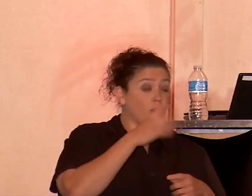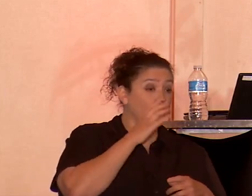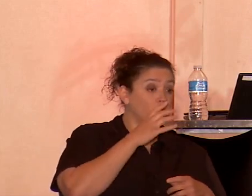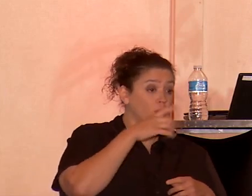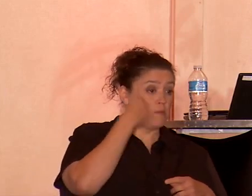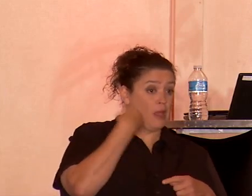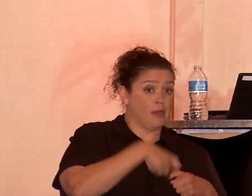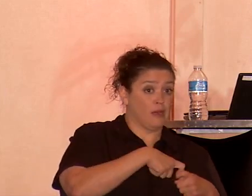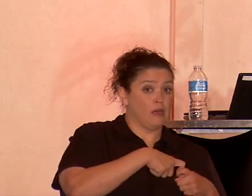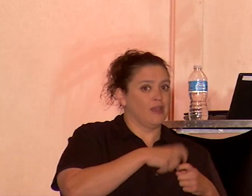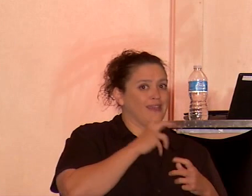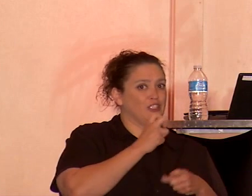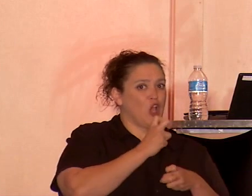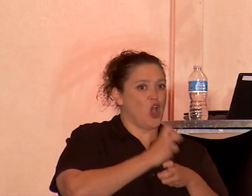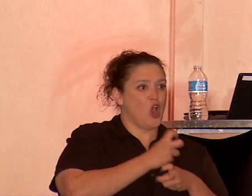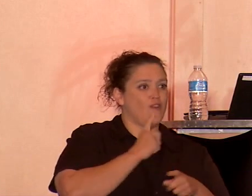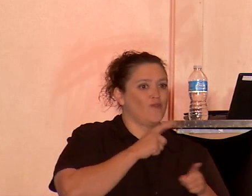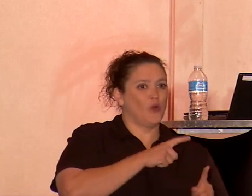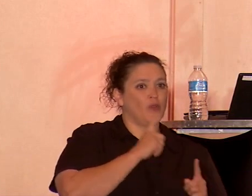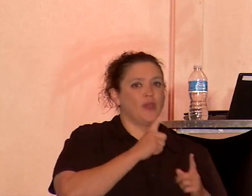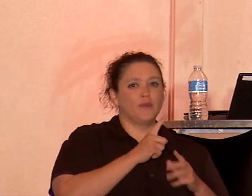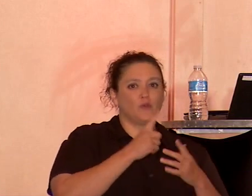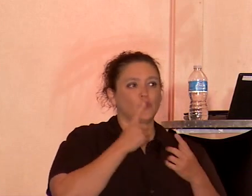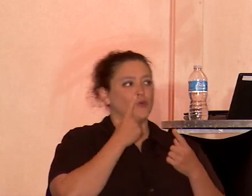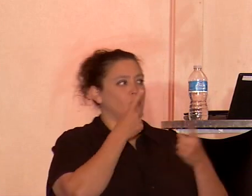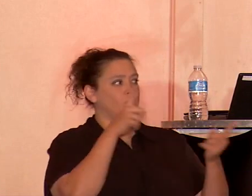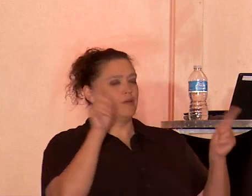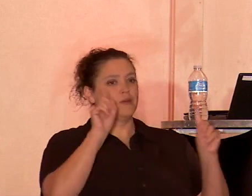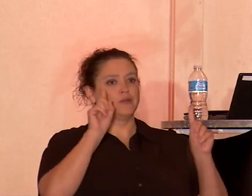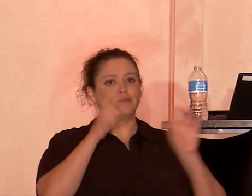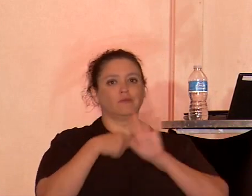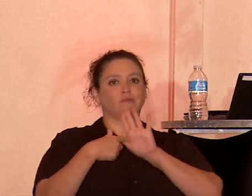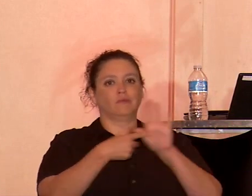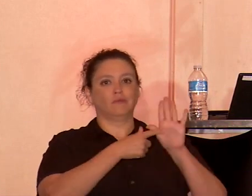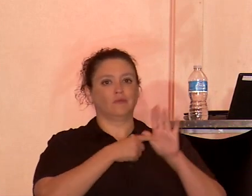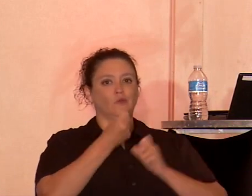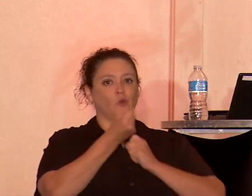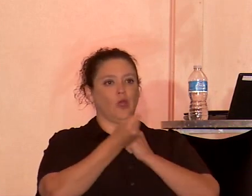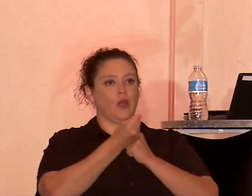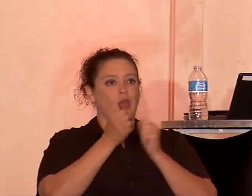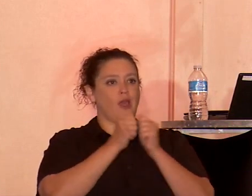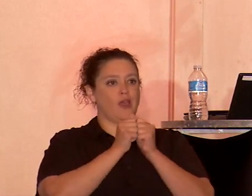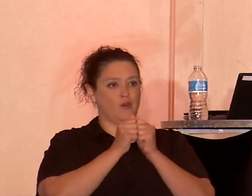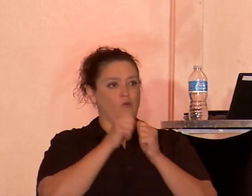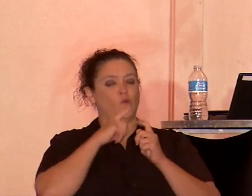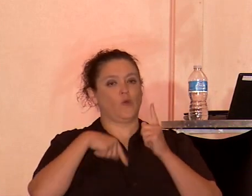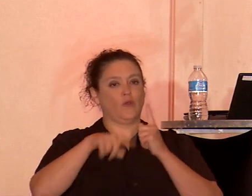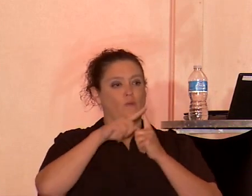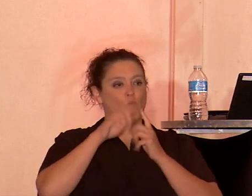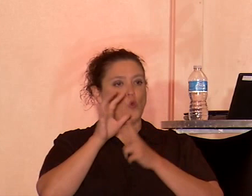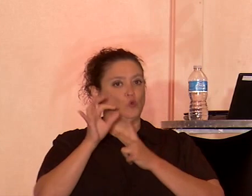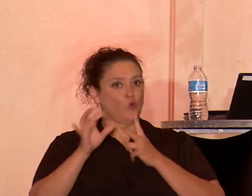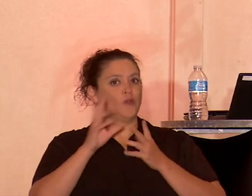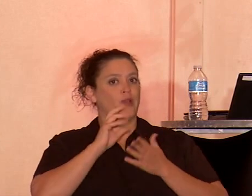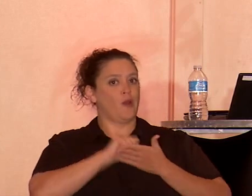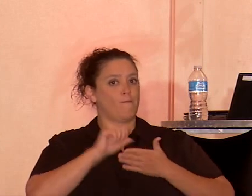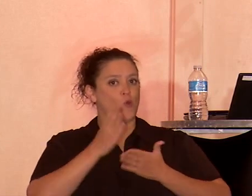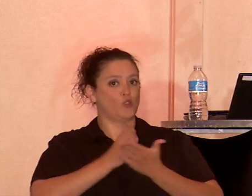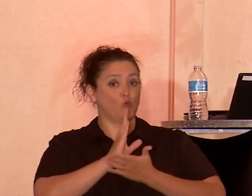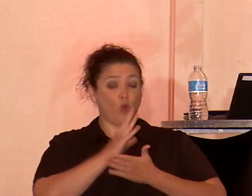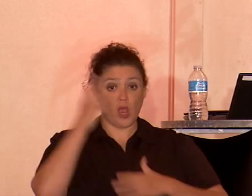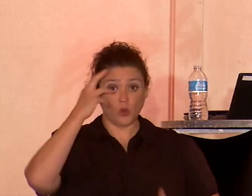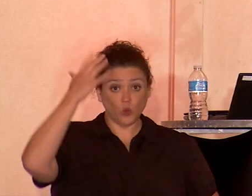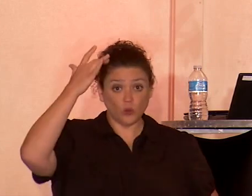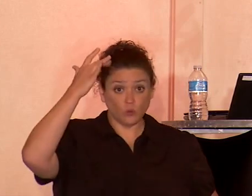align with abortion rights and pro-choice rights, precisely because the